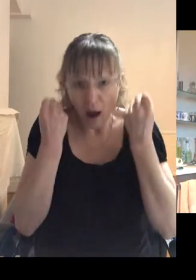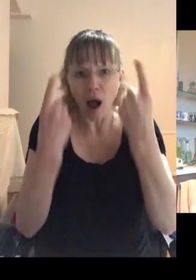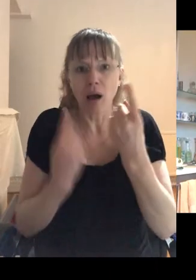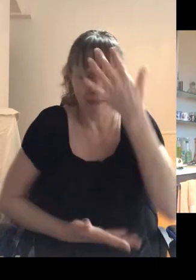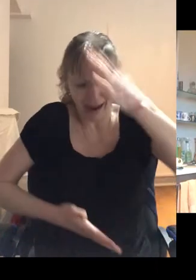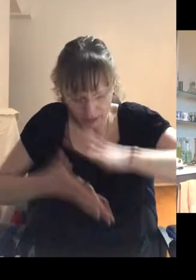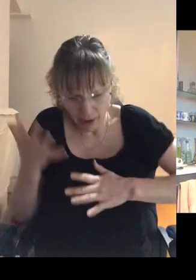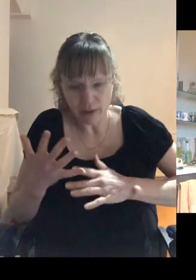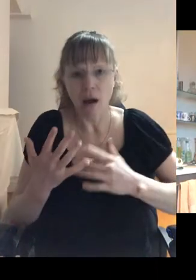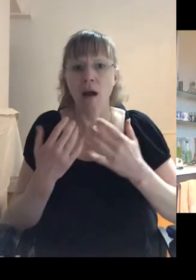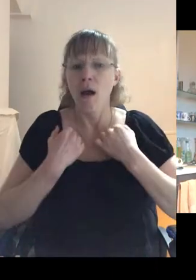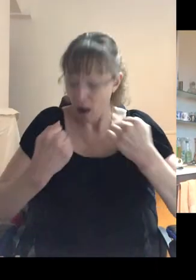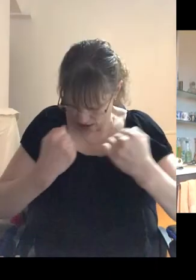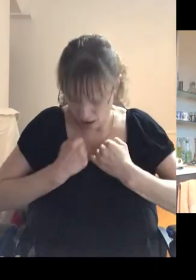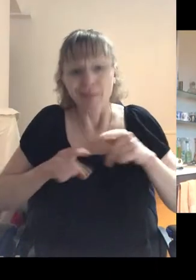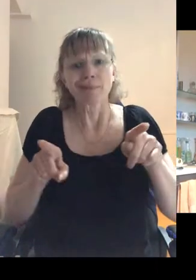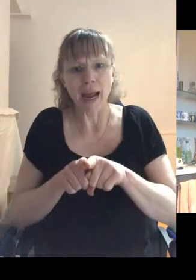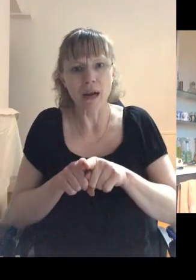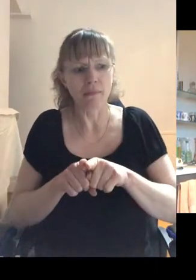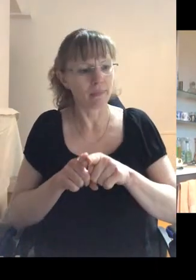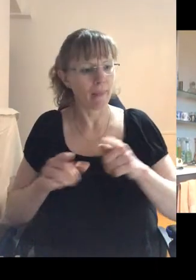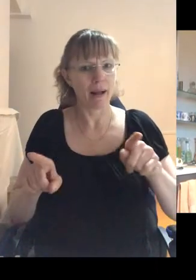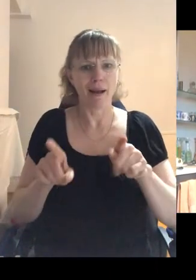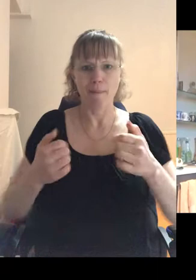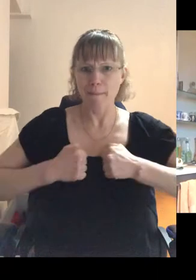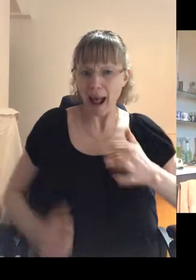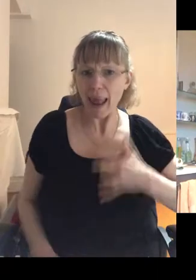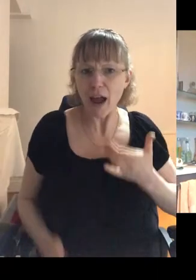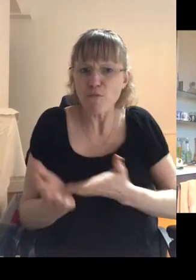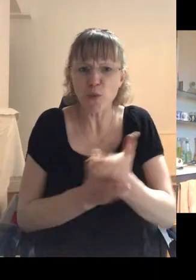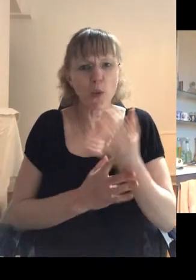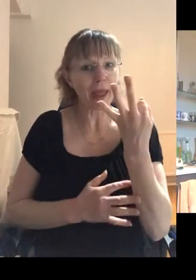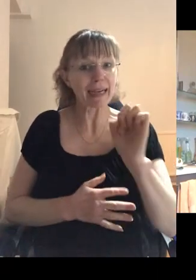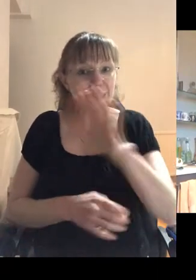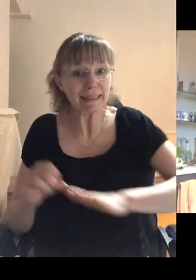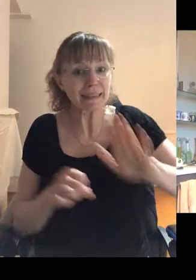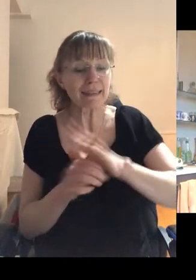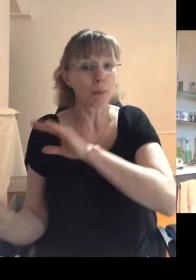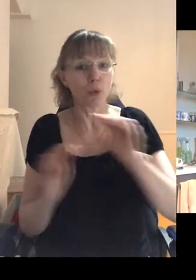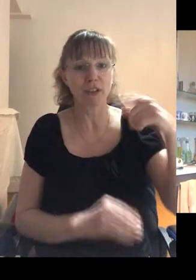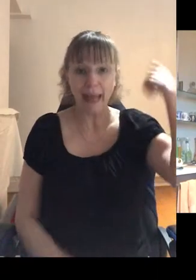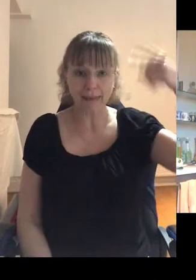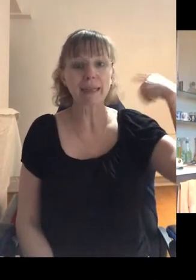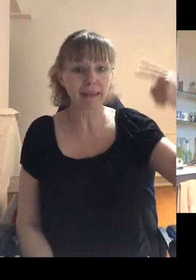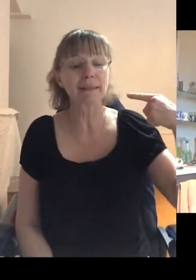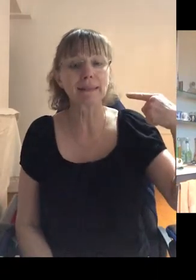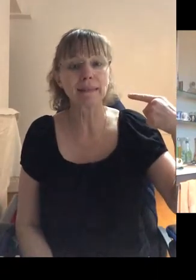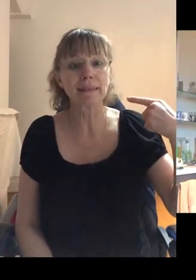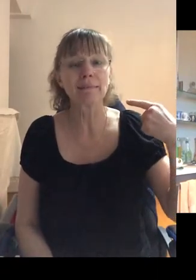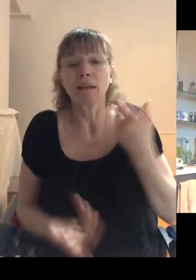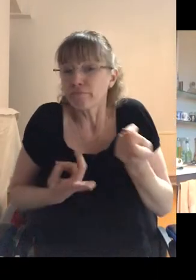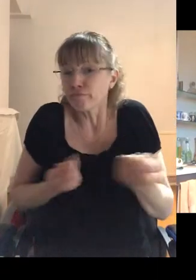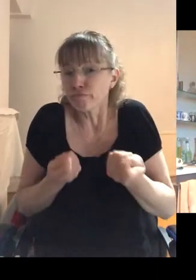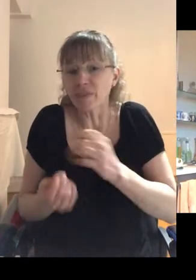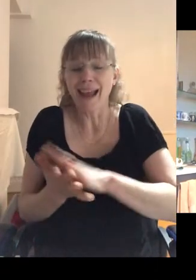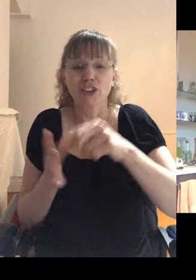well. And that reflected my life through the 80s, moving to London and dealing